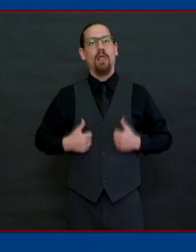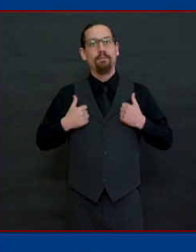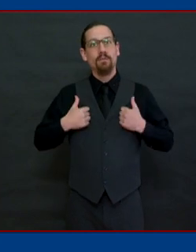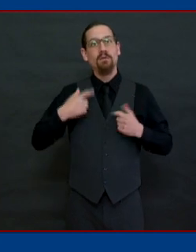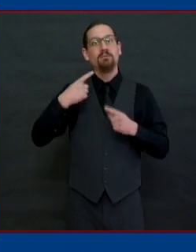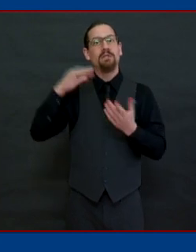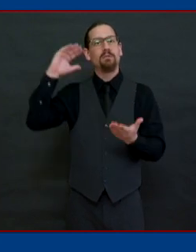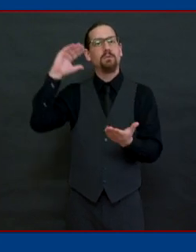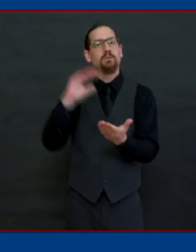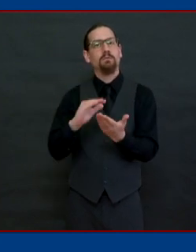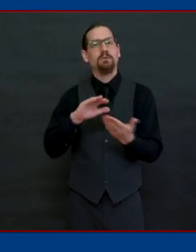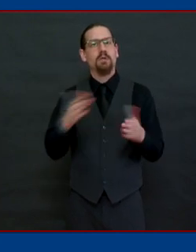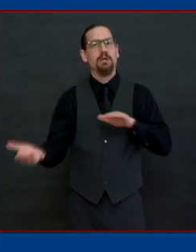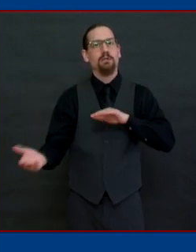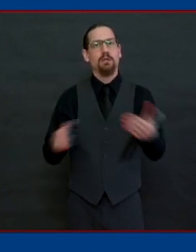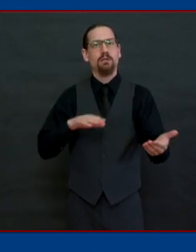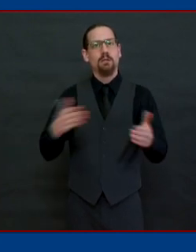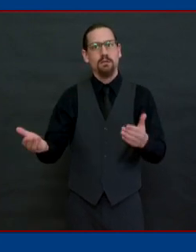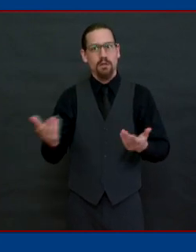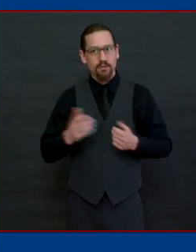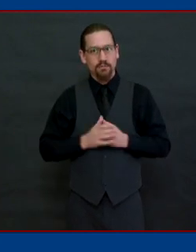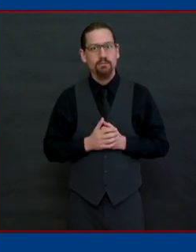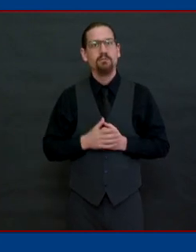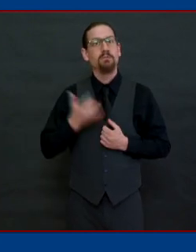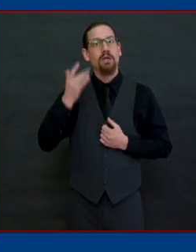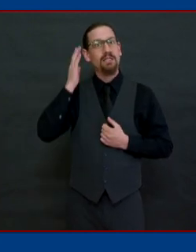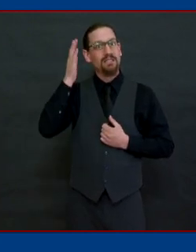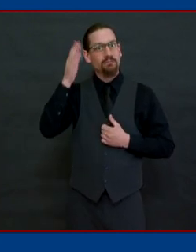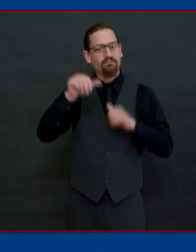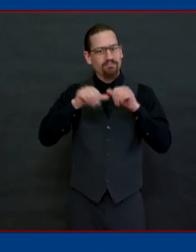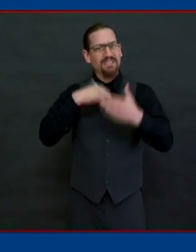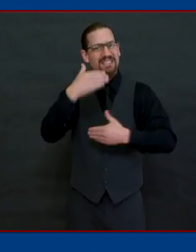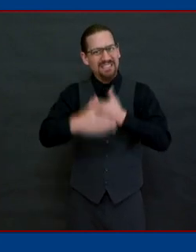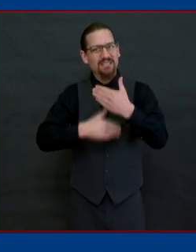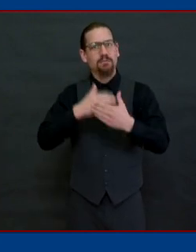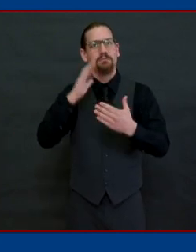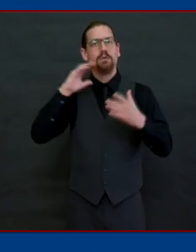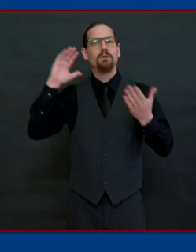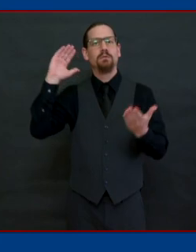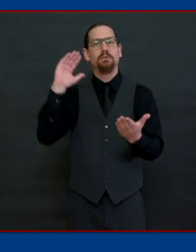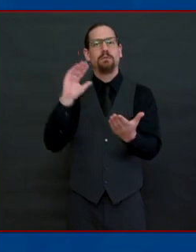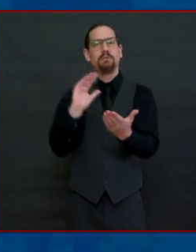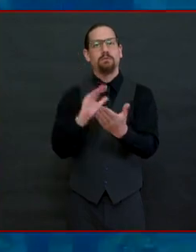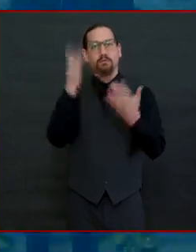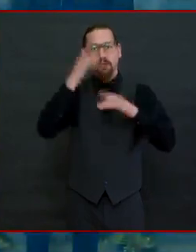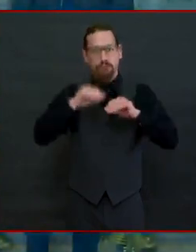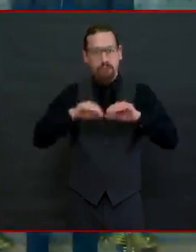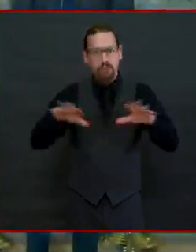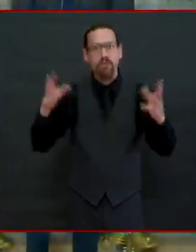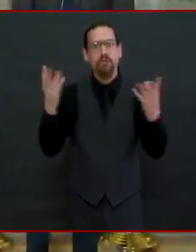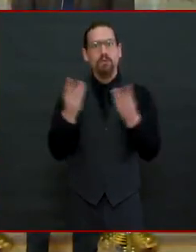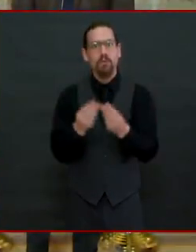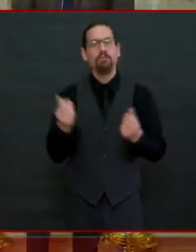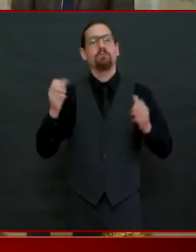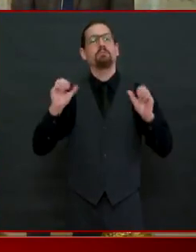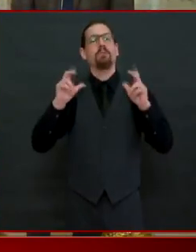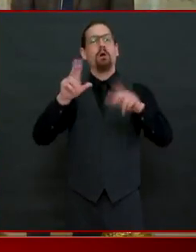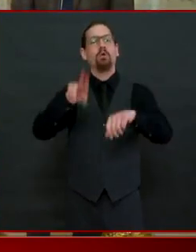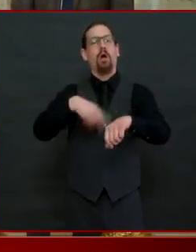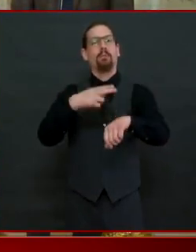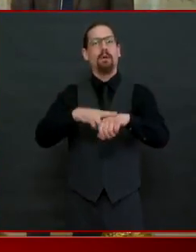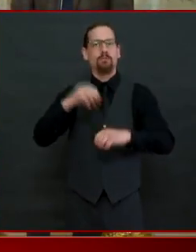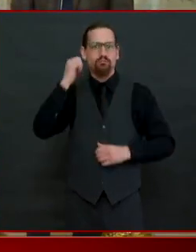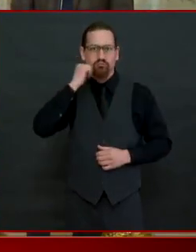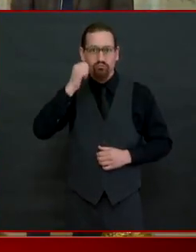semblance of normalcy so i want to thank you for that i also want to give you a reminder on your contact tracing notebook